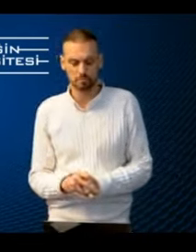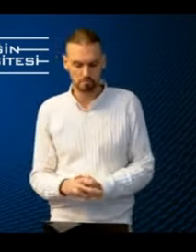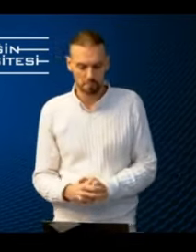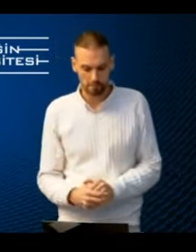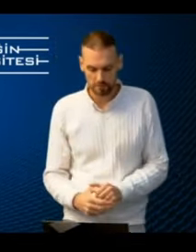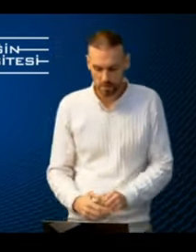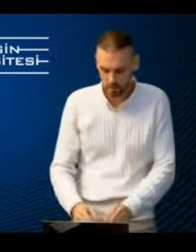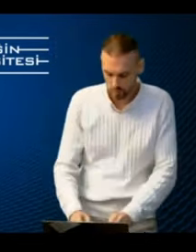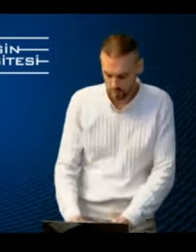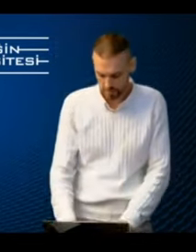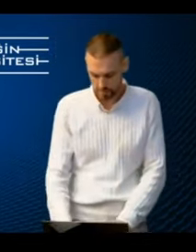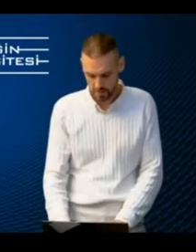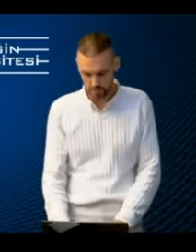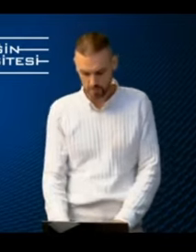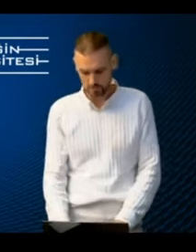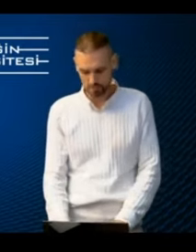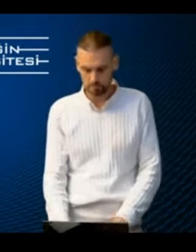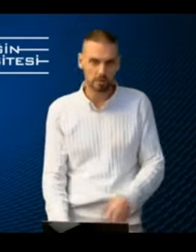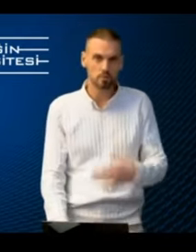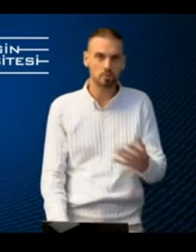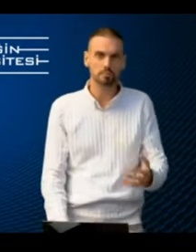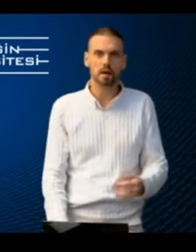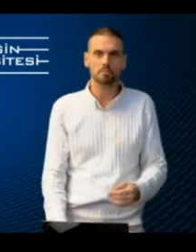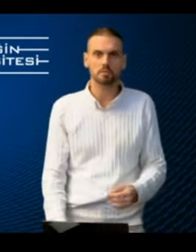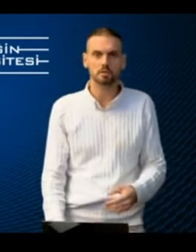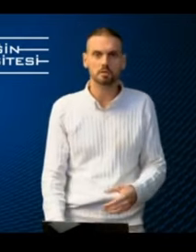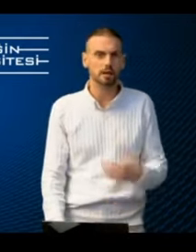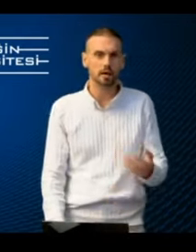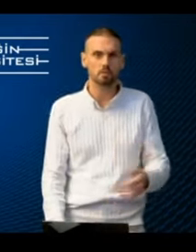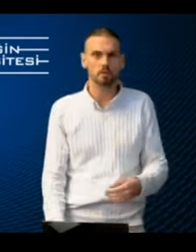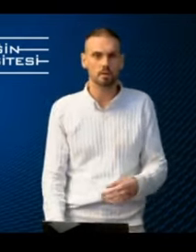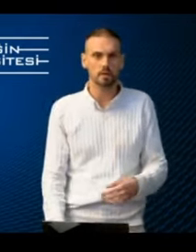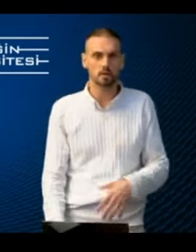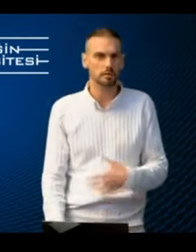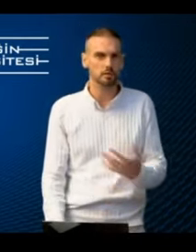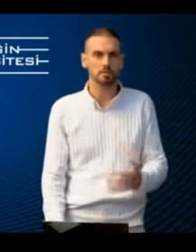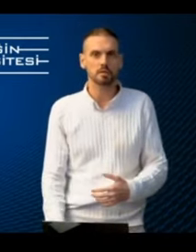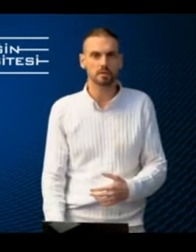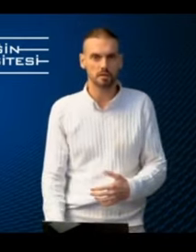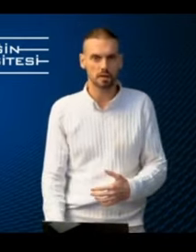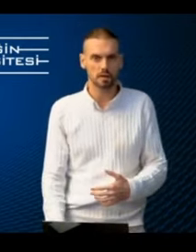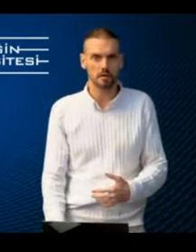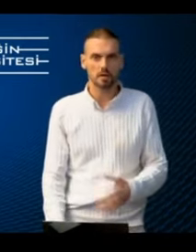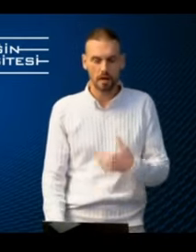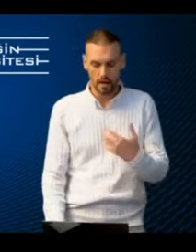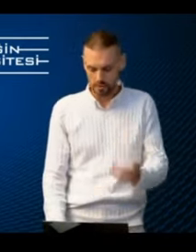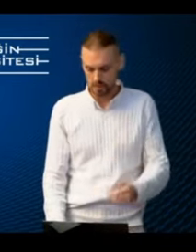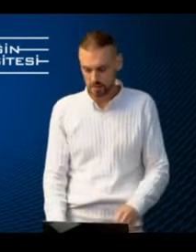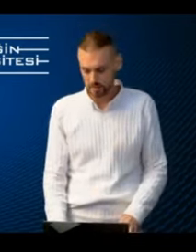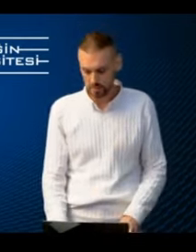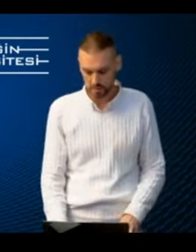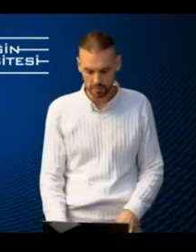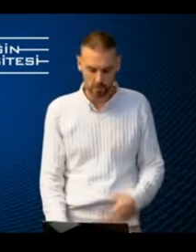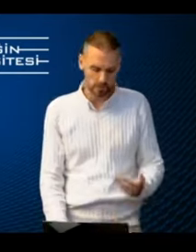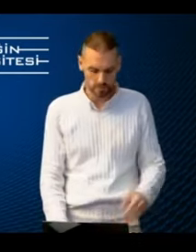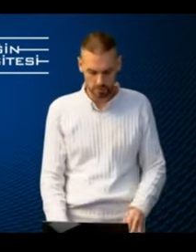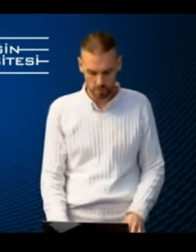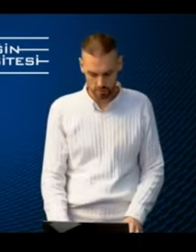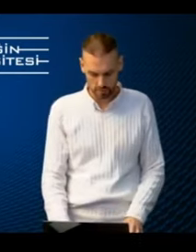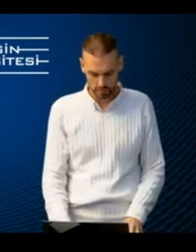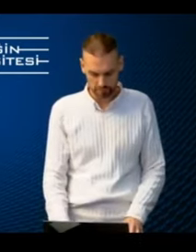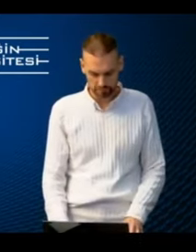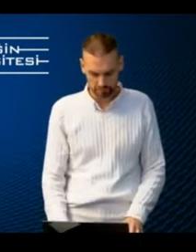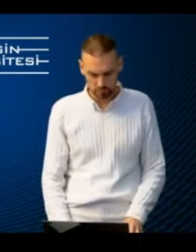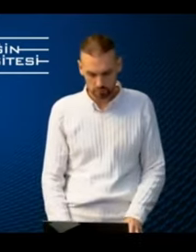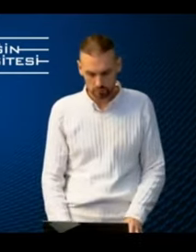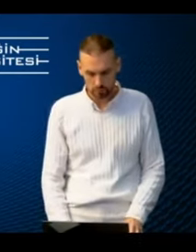inclusive aviation. But you could perhaps learn an hour a day or 30 minutes a day and get updated about this or